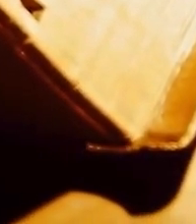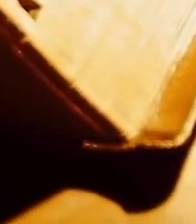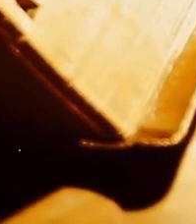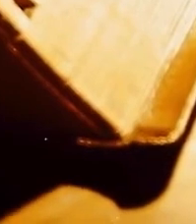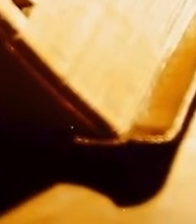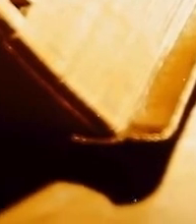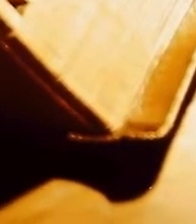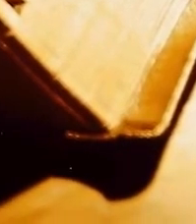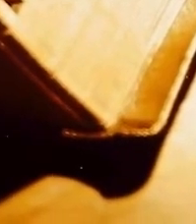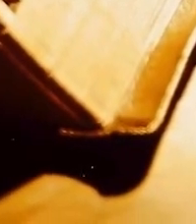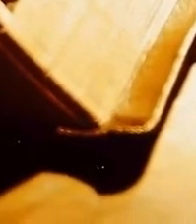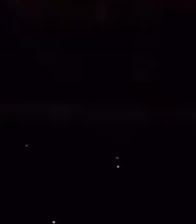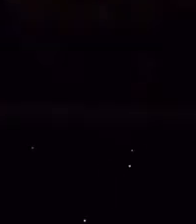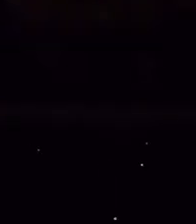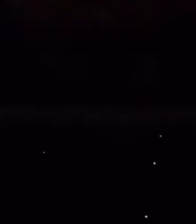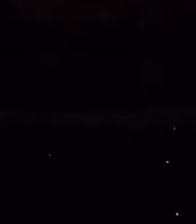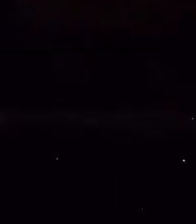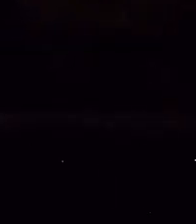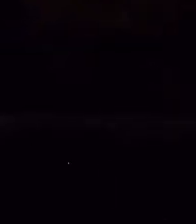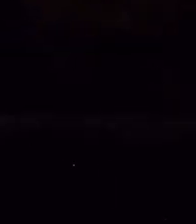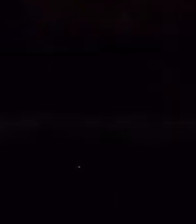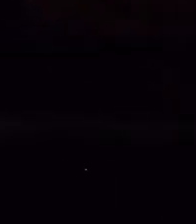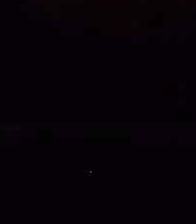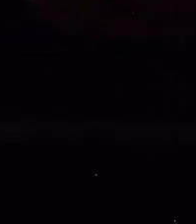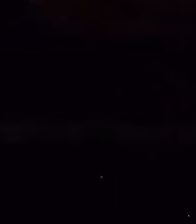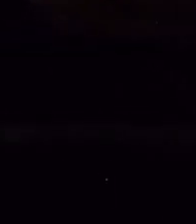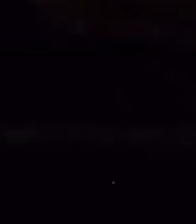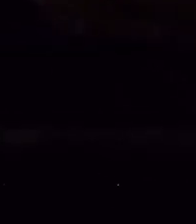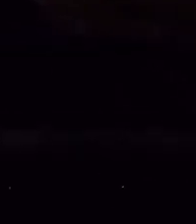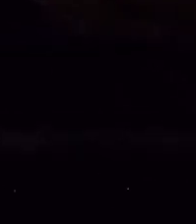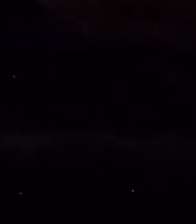He will return